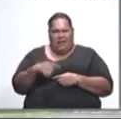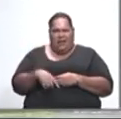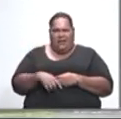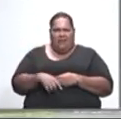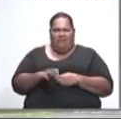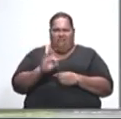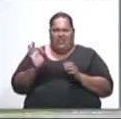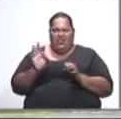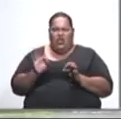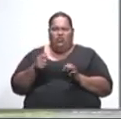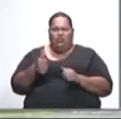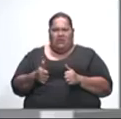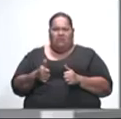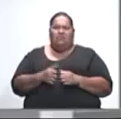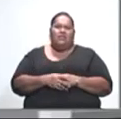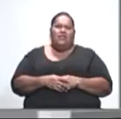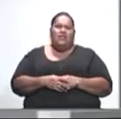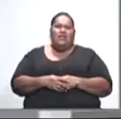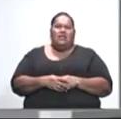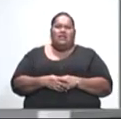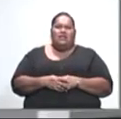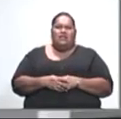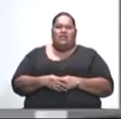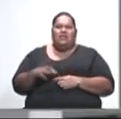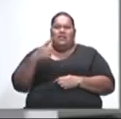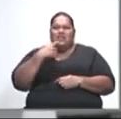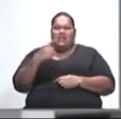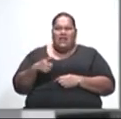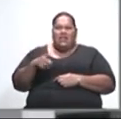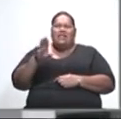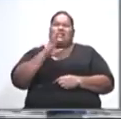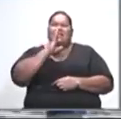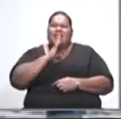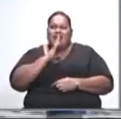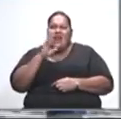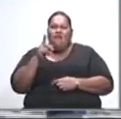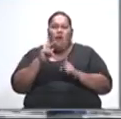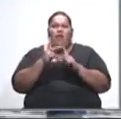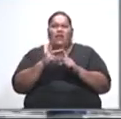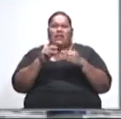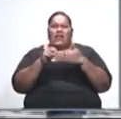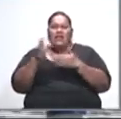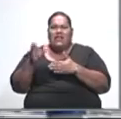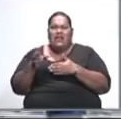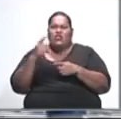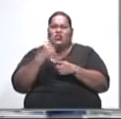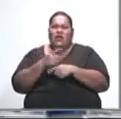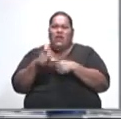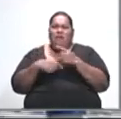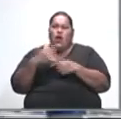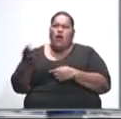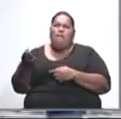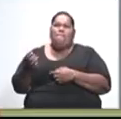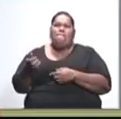The coordinator for Fiji Women's Crisis Centre, Shamima Ali, says it is quite sad that a political leader is talking about bringing back